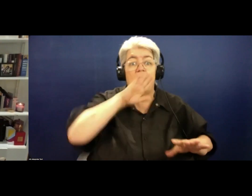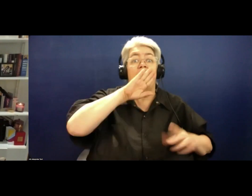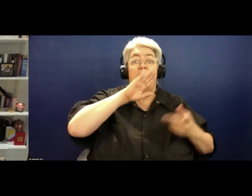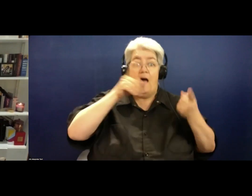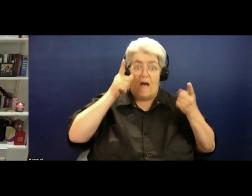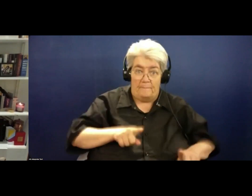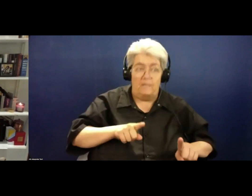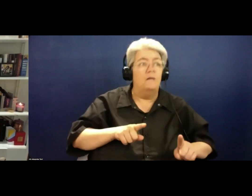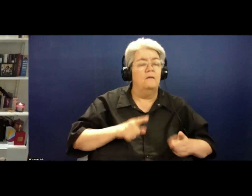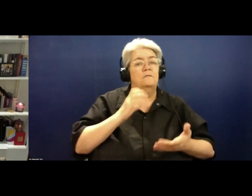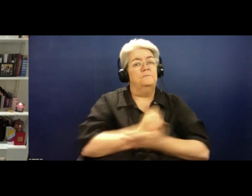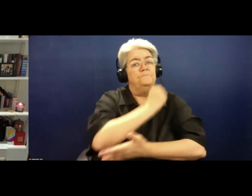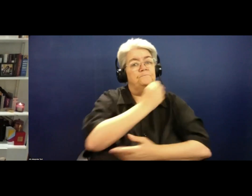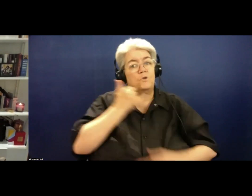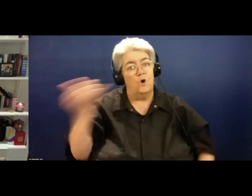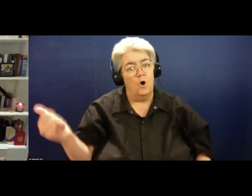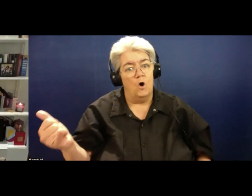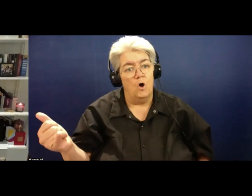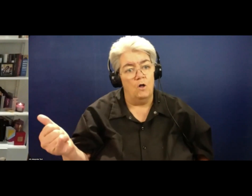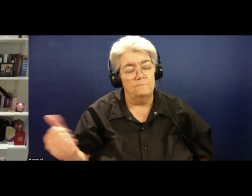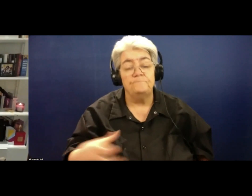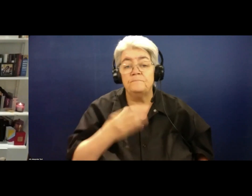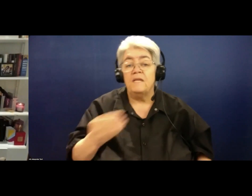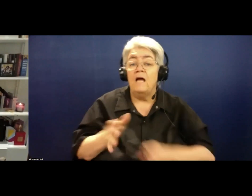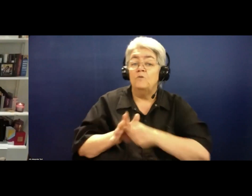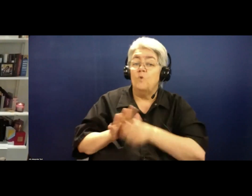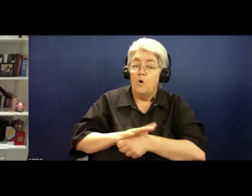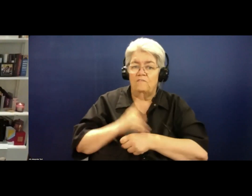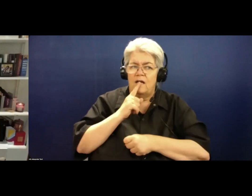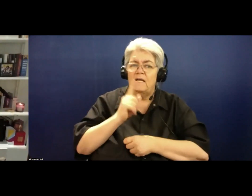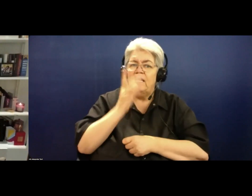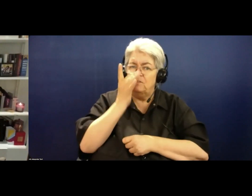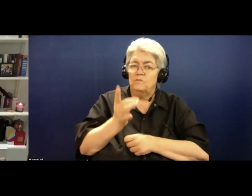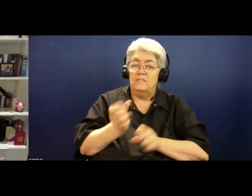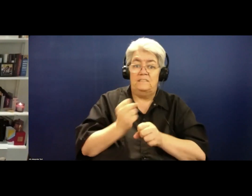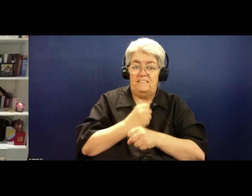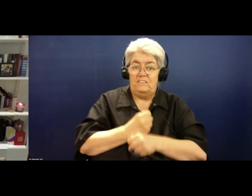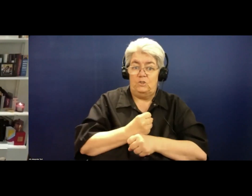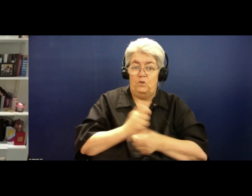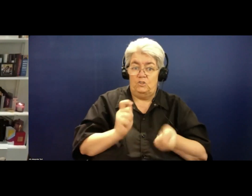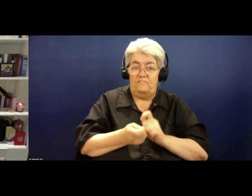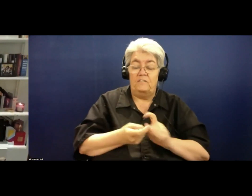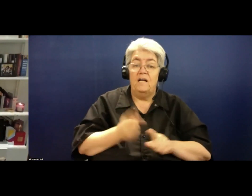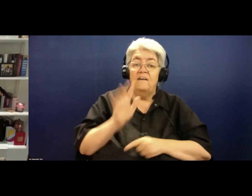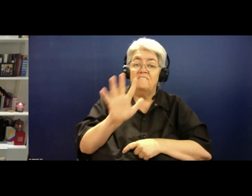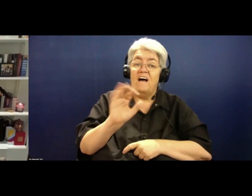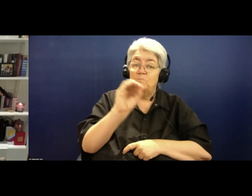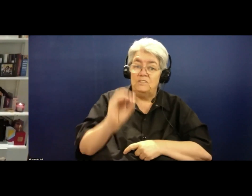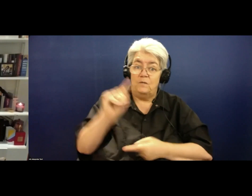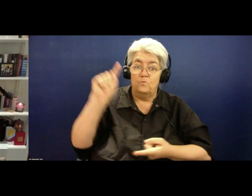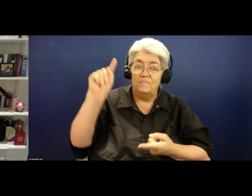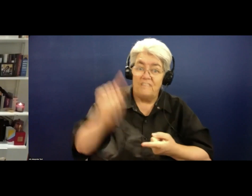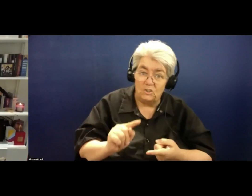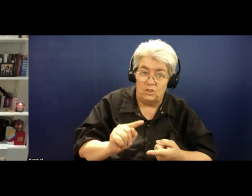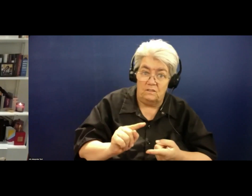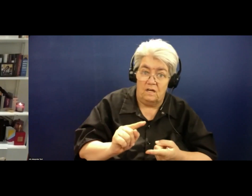had a remarkable statistical shift during COVID, which was a 5% reduction in suicides in Australia during the